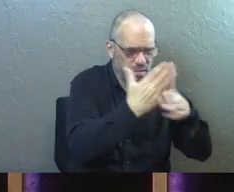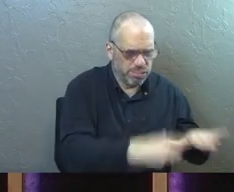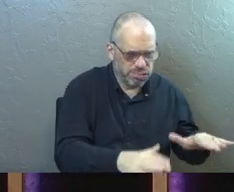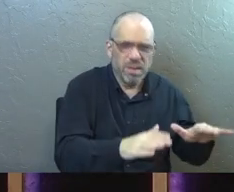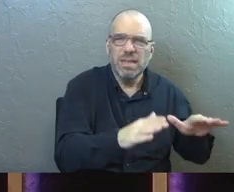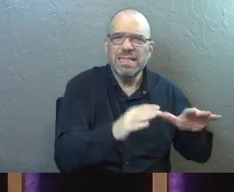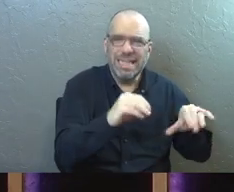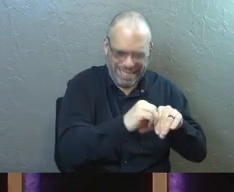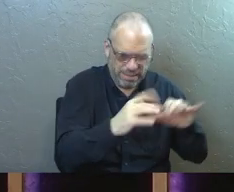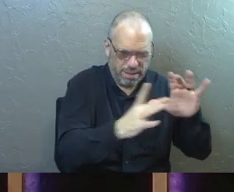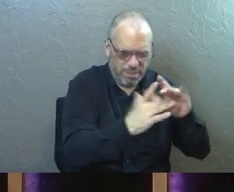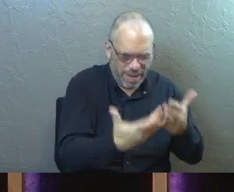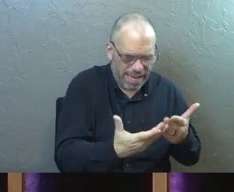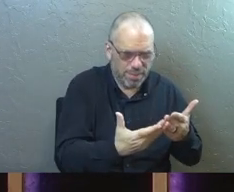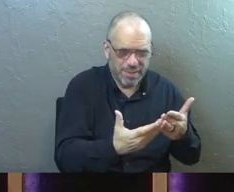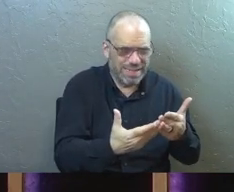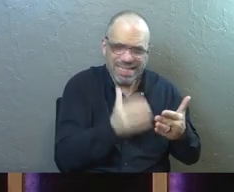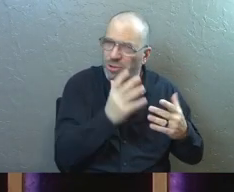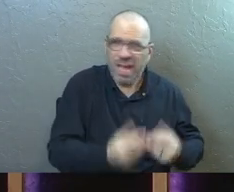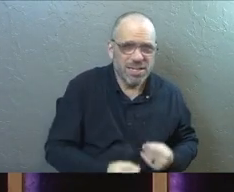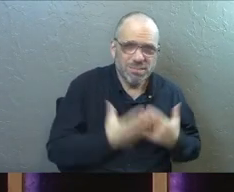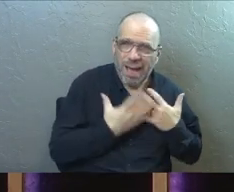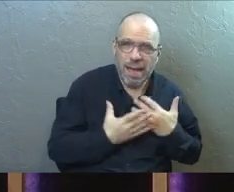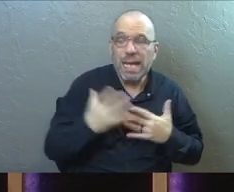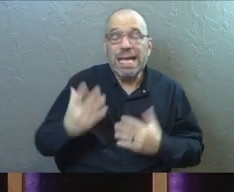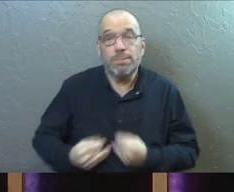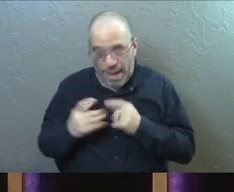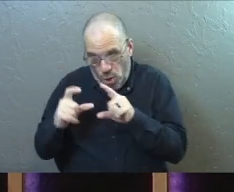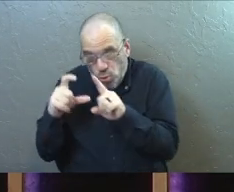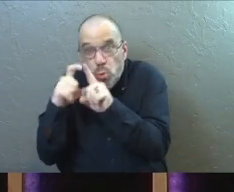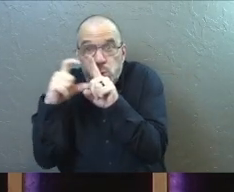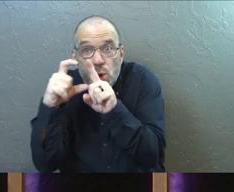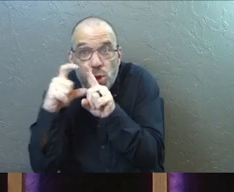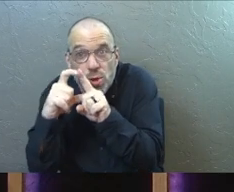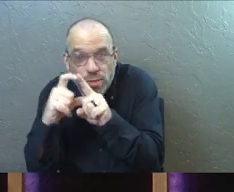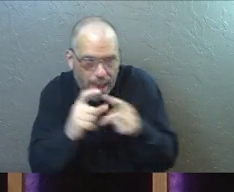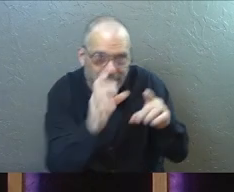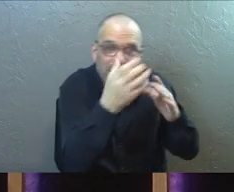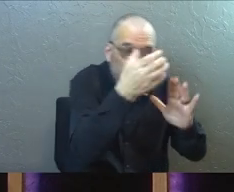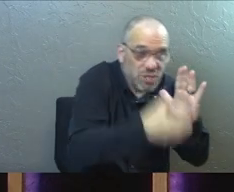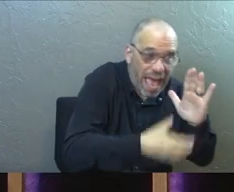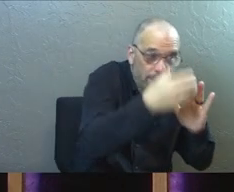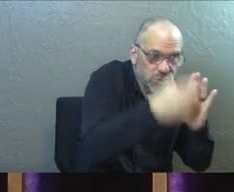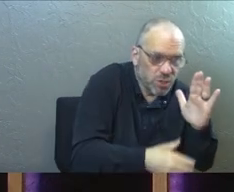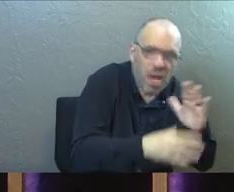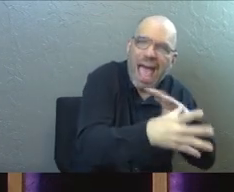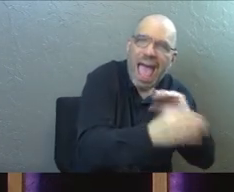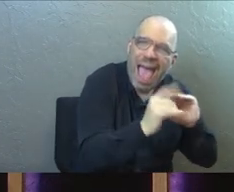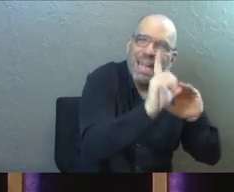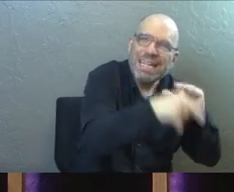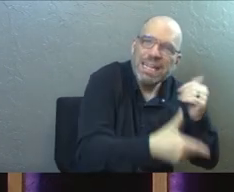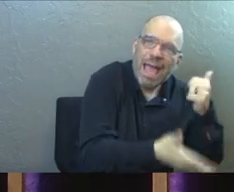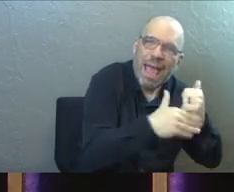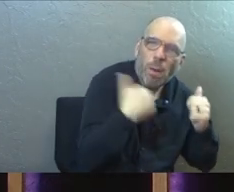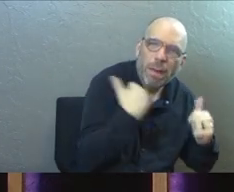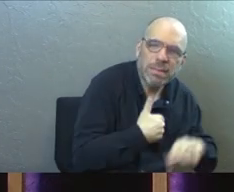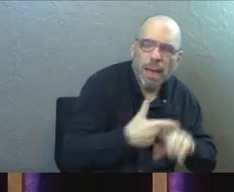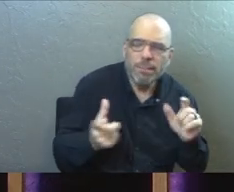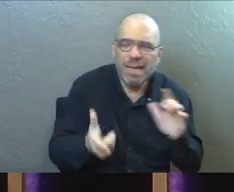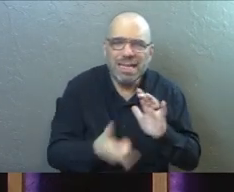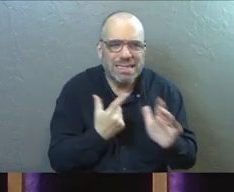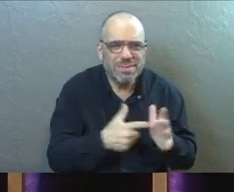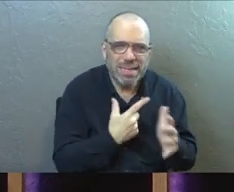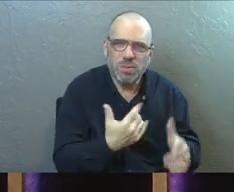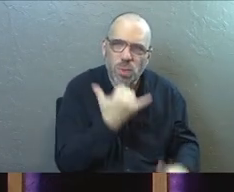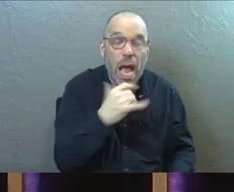verse breaks in scripture are not inspired. So God inspired his word, but the chapter breaks were added later on to help us. But sometimes